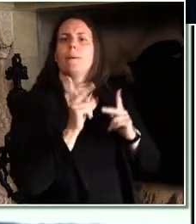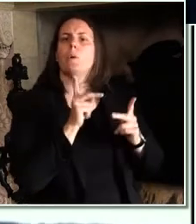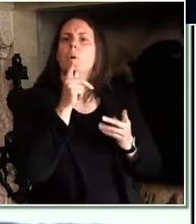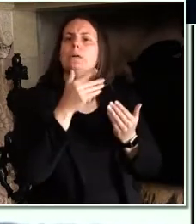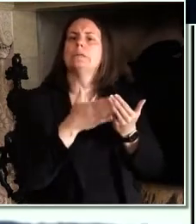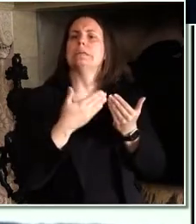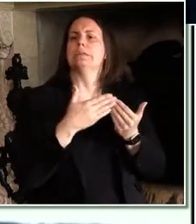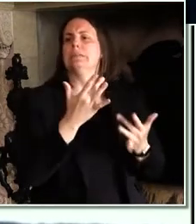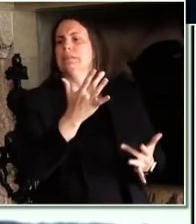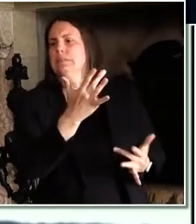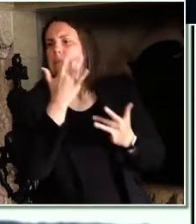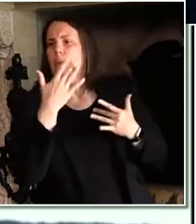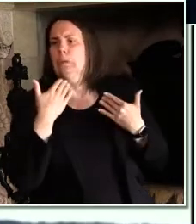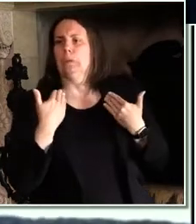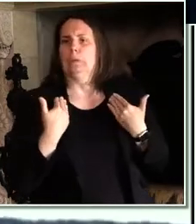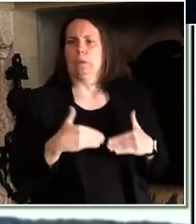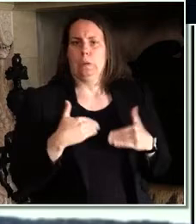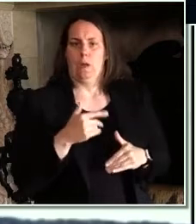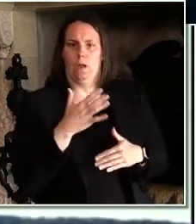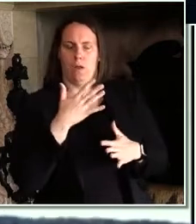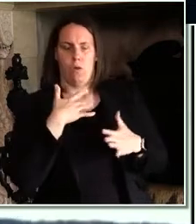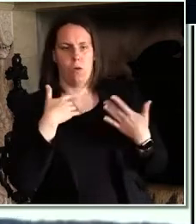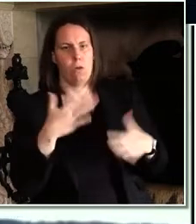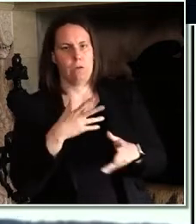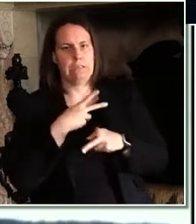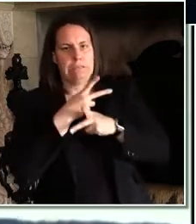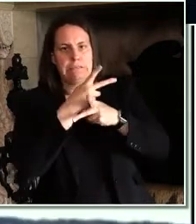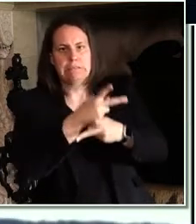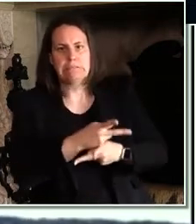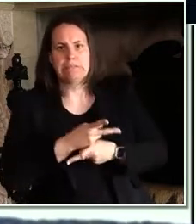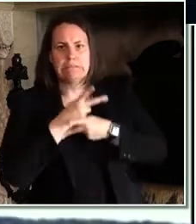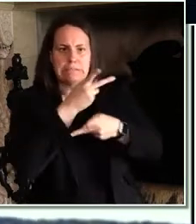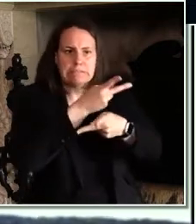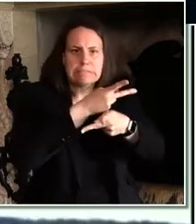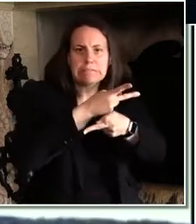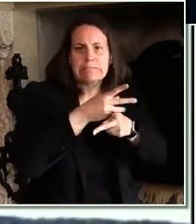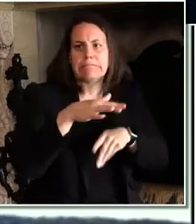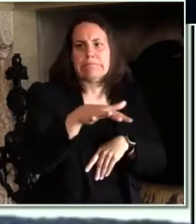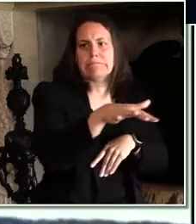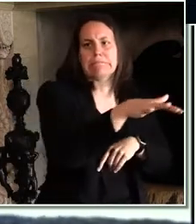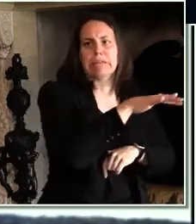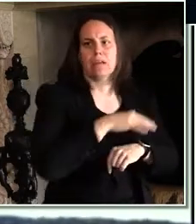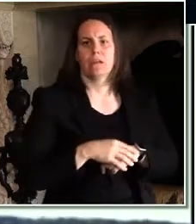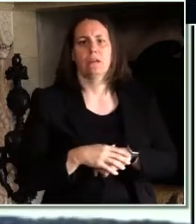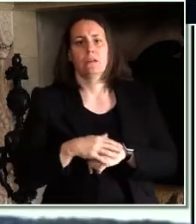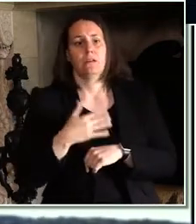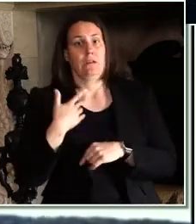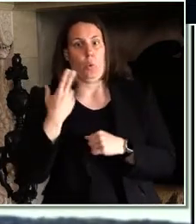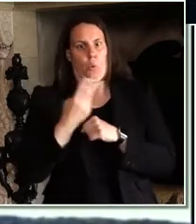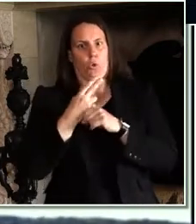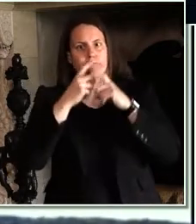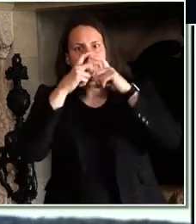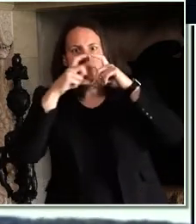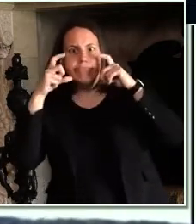to us at a time when the demand for PPE in our country and in the world continues to surpass the supply.